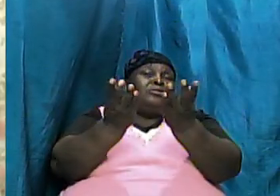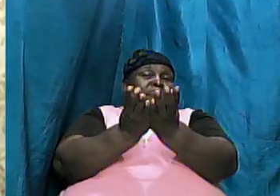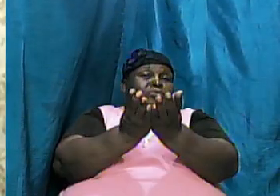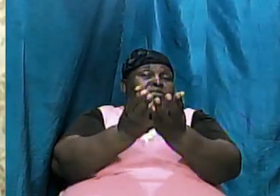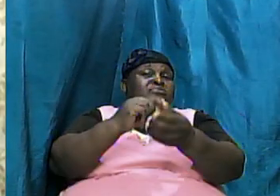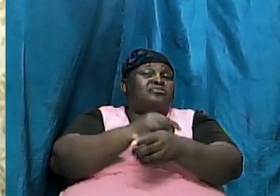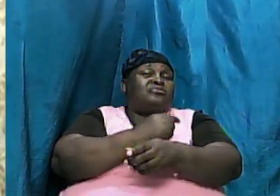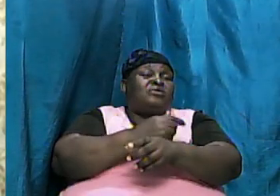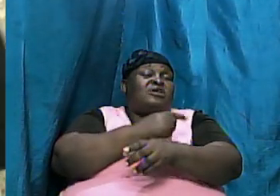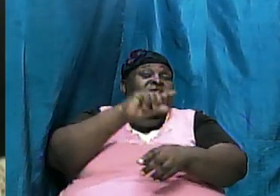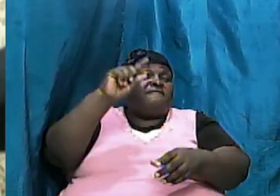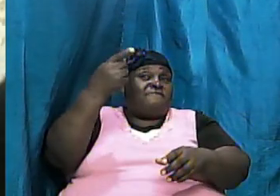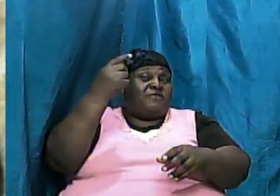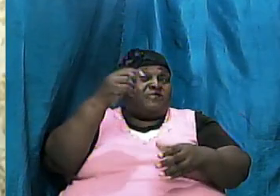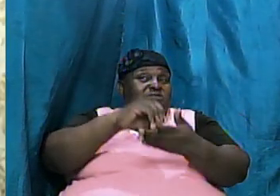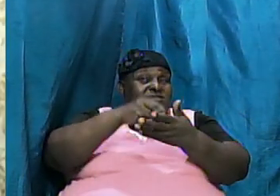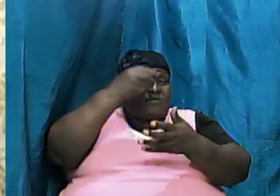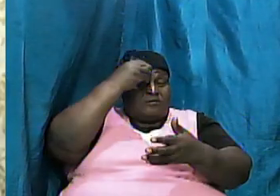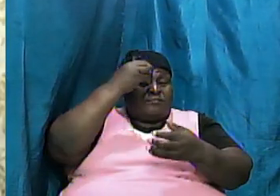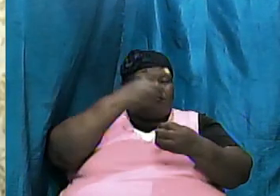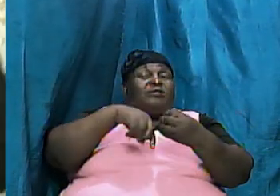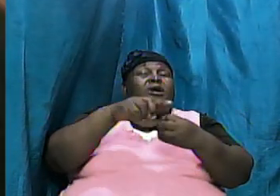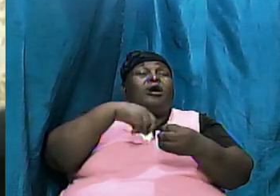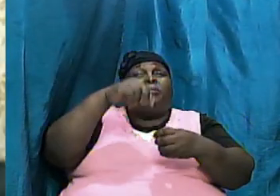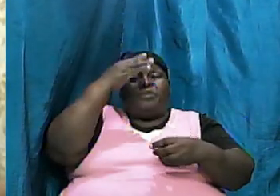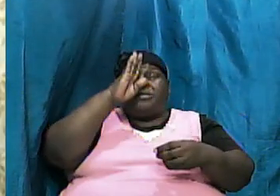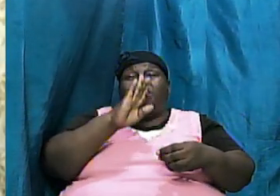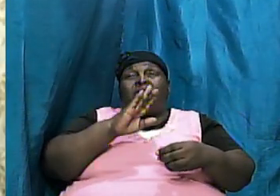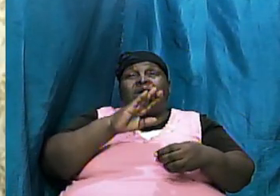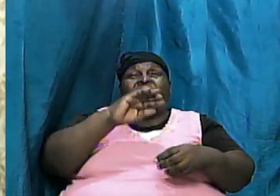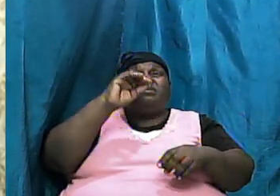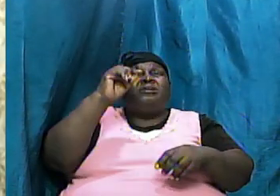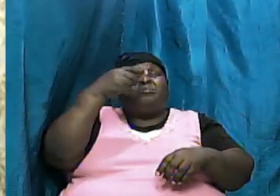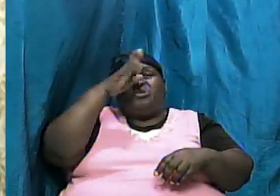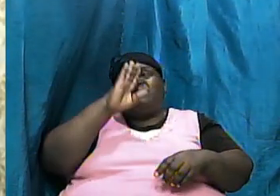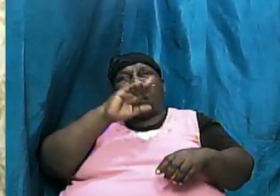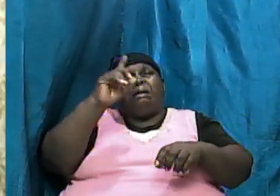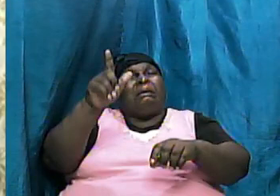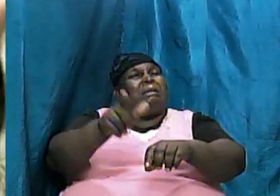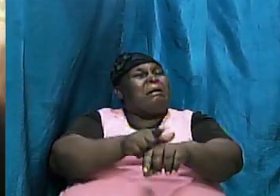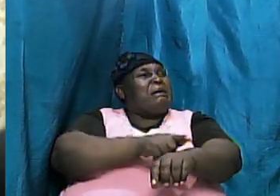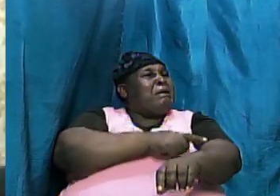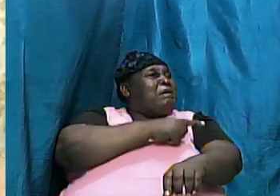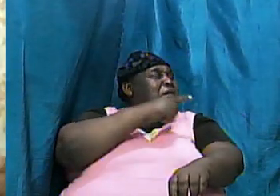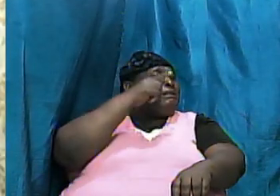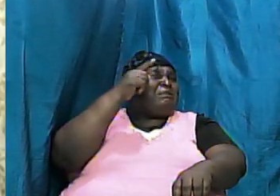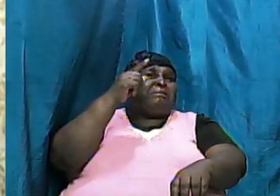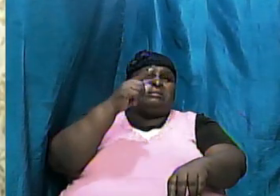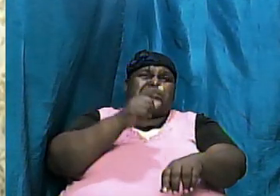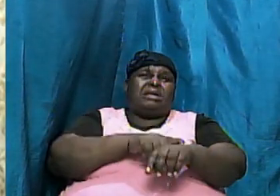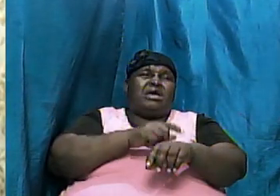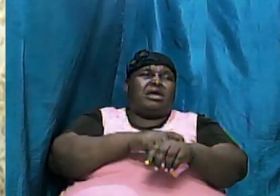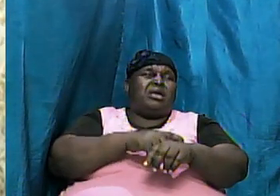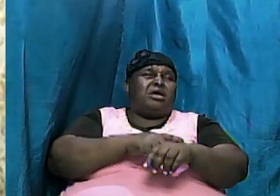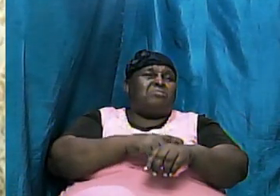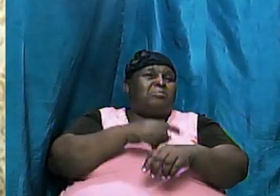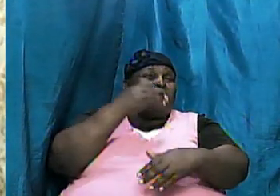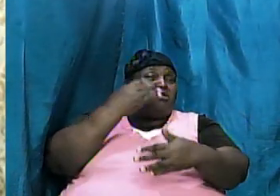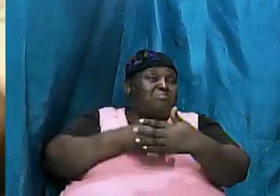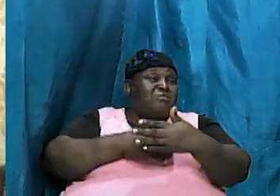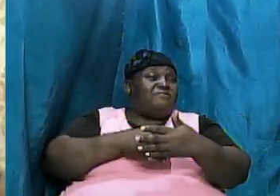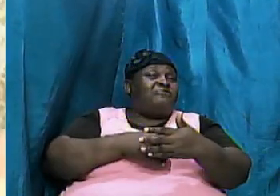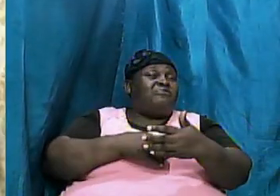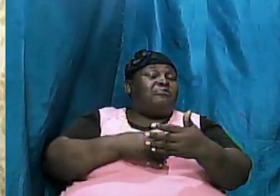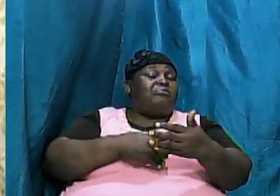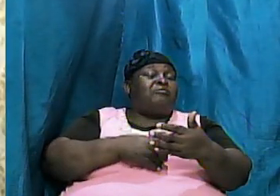about God but God was long before that always before that because there was not a time there was not an